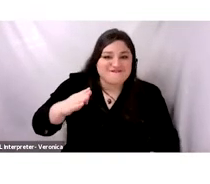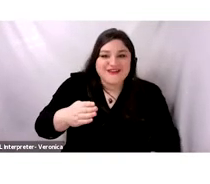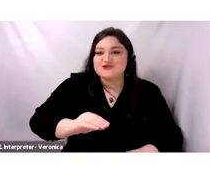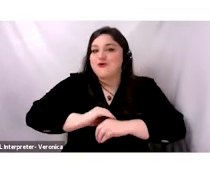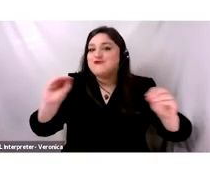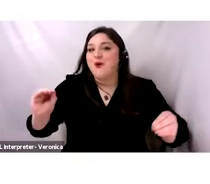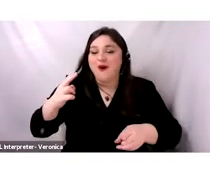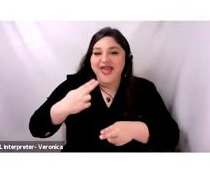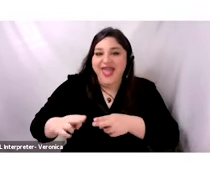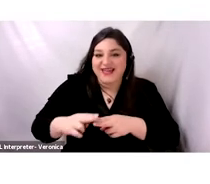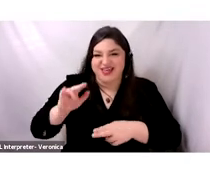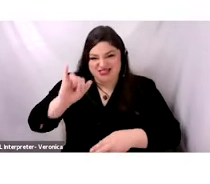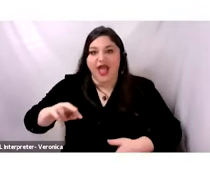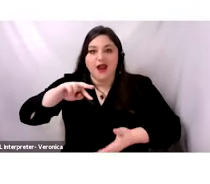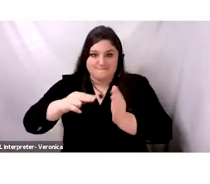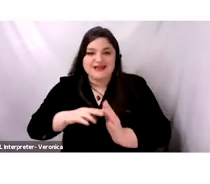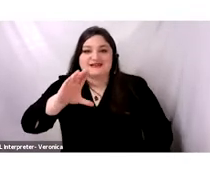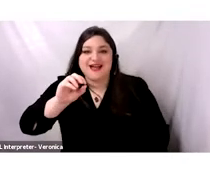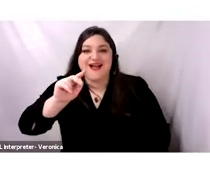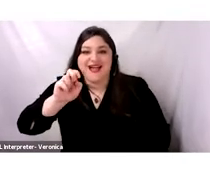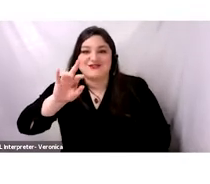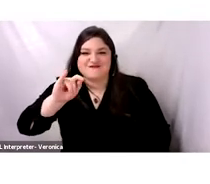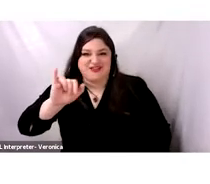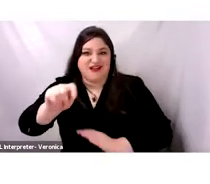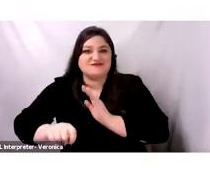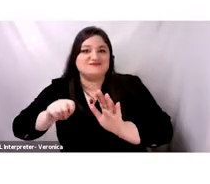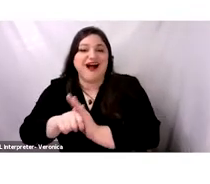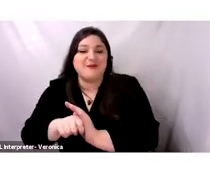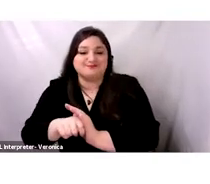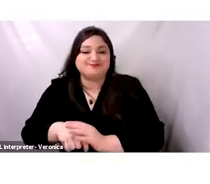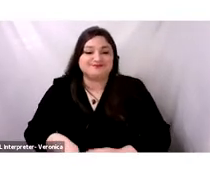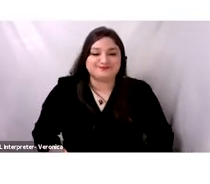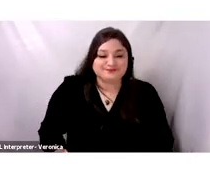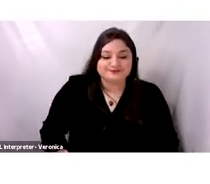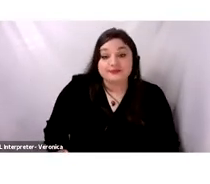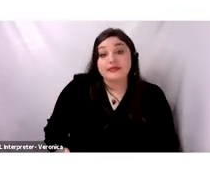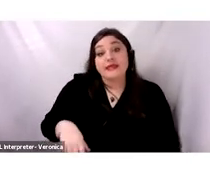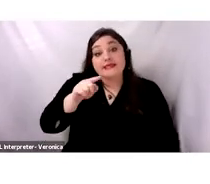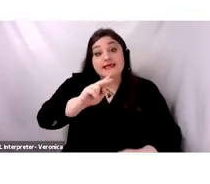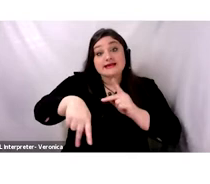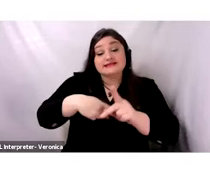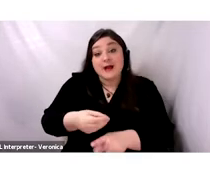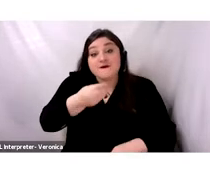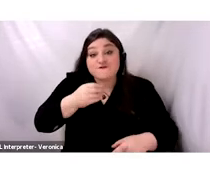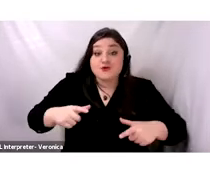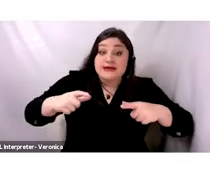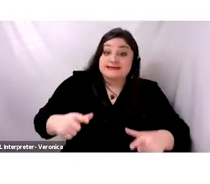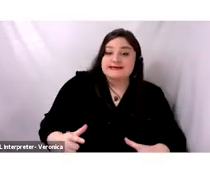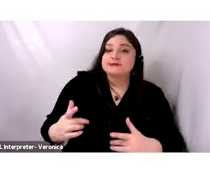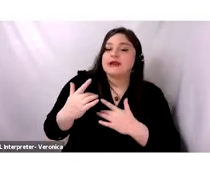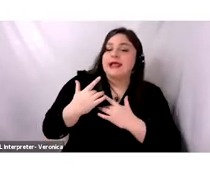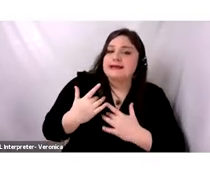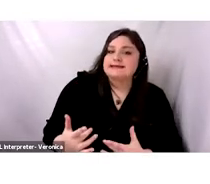or vegan or vegetarian products. These dishes in the Middle East are used, are eaten, are